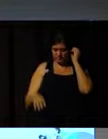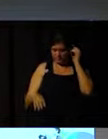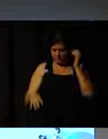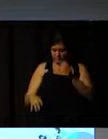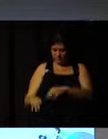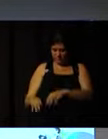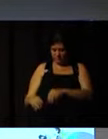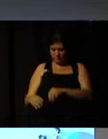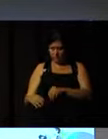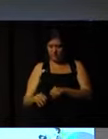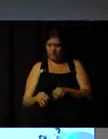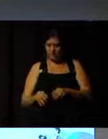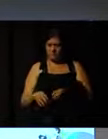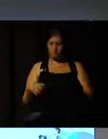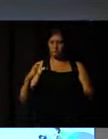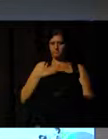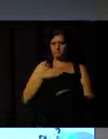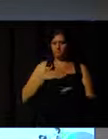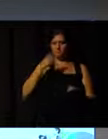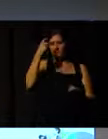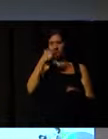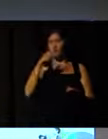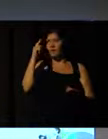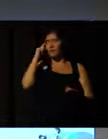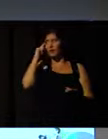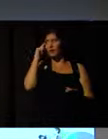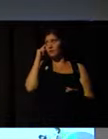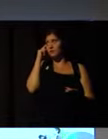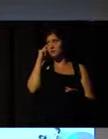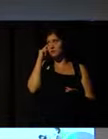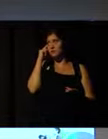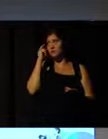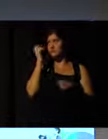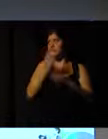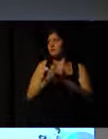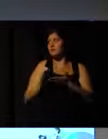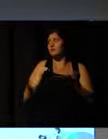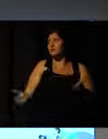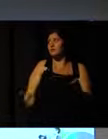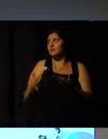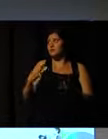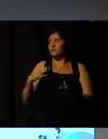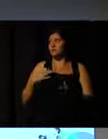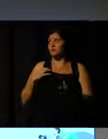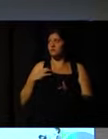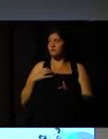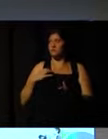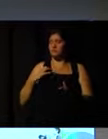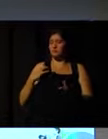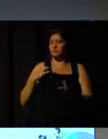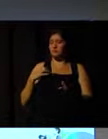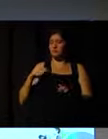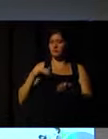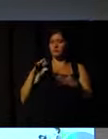I personally think that to motivate volunteers, it's a personal thing, you know.